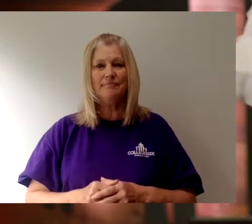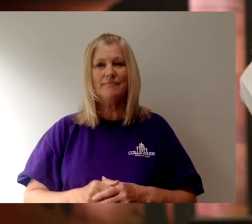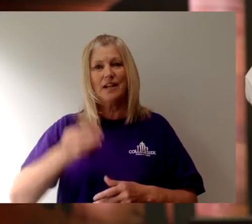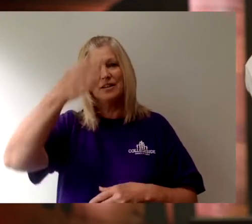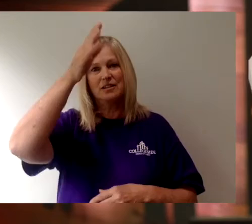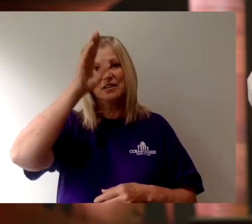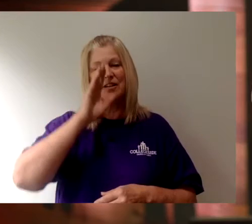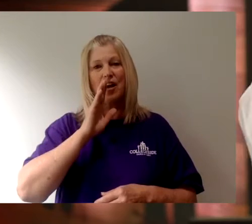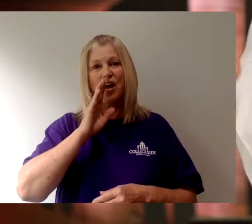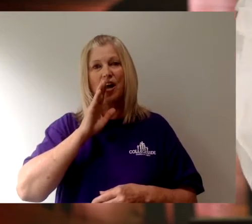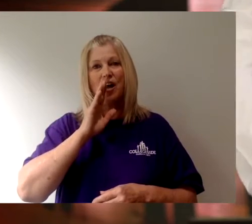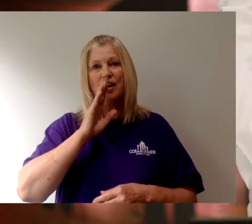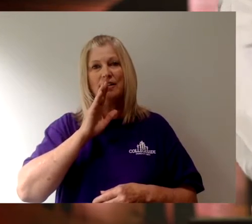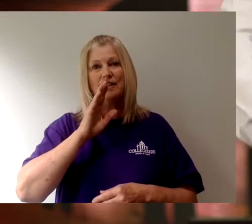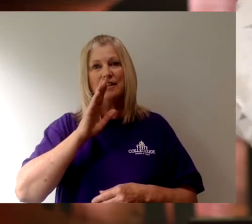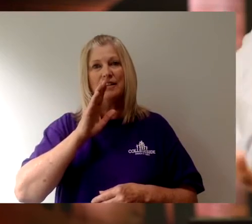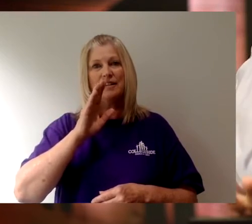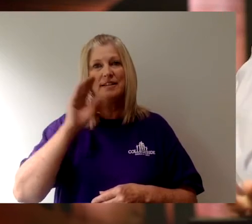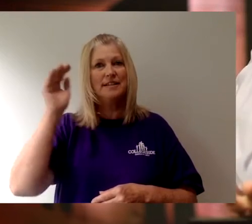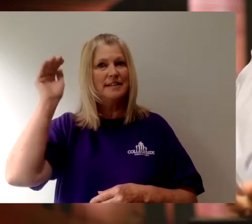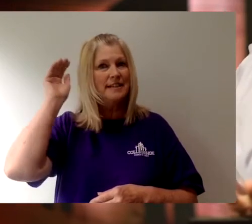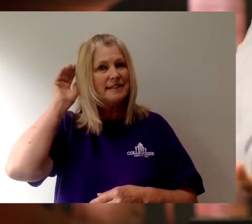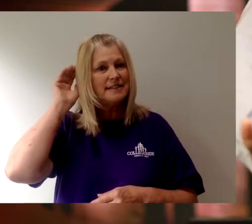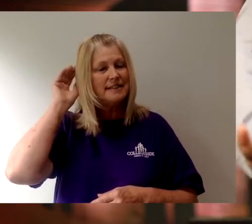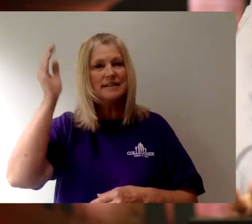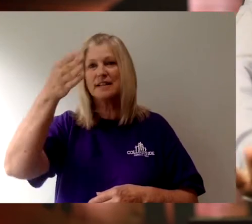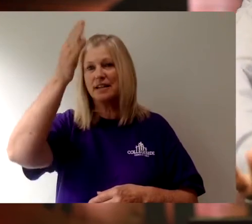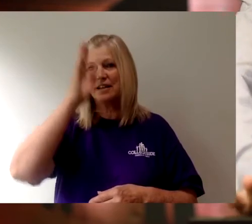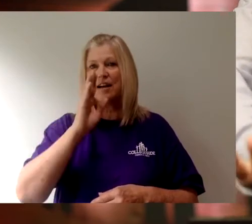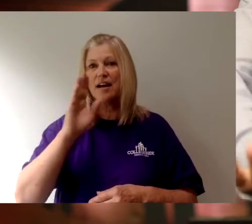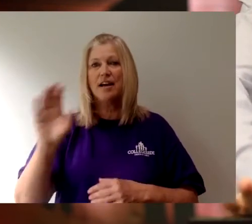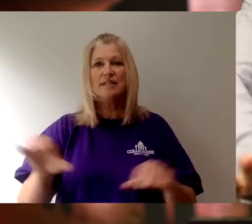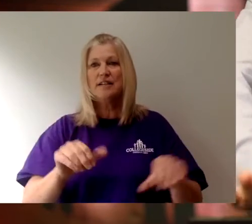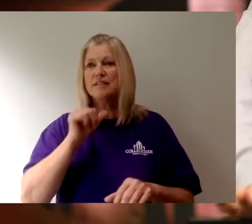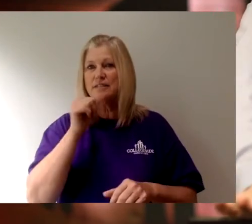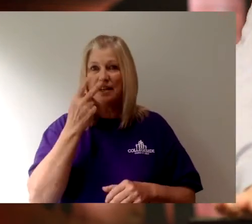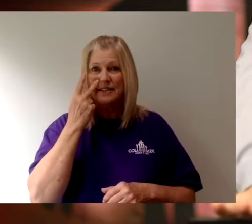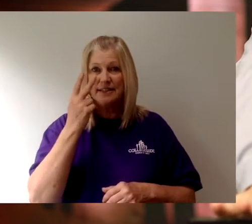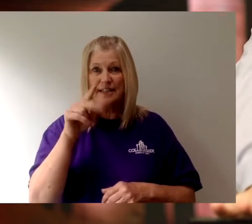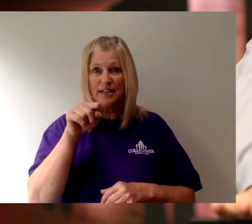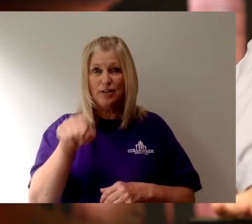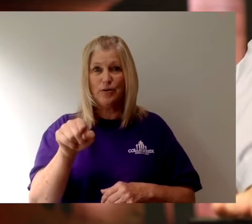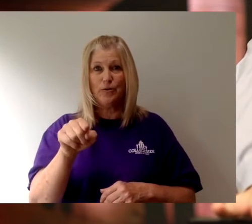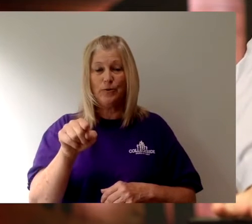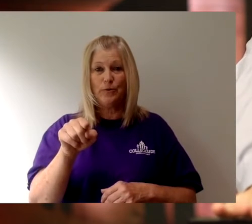God, listen, God does not see you